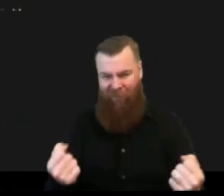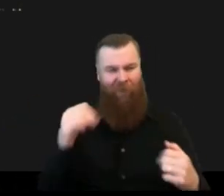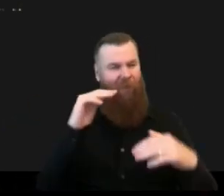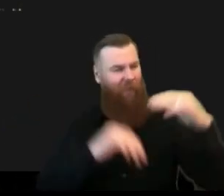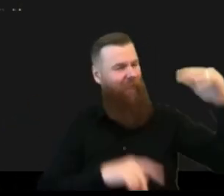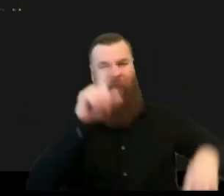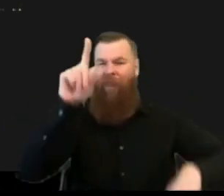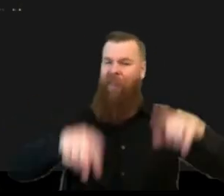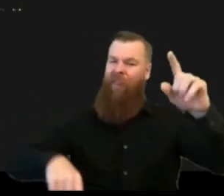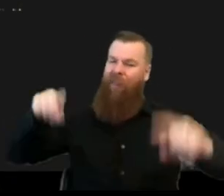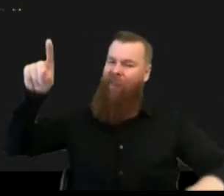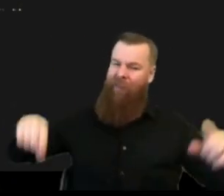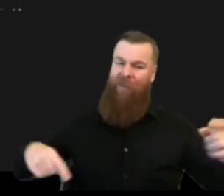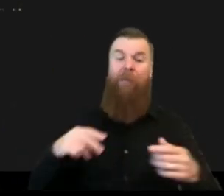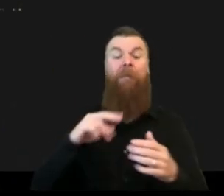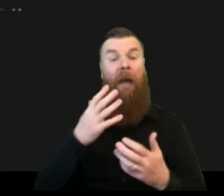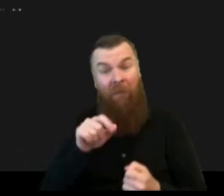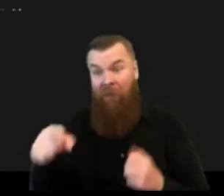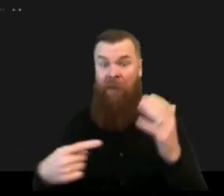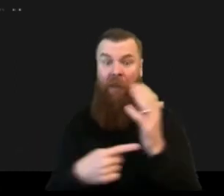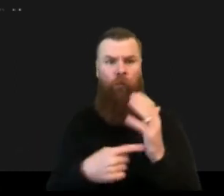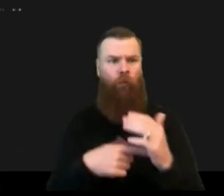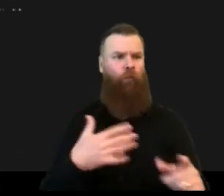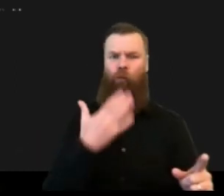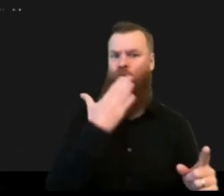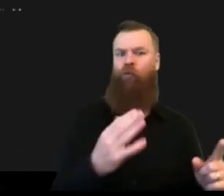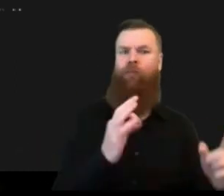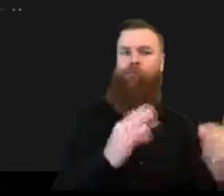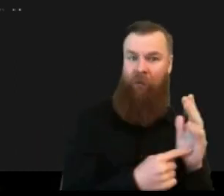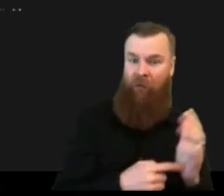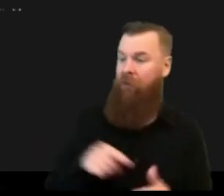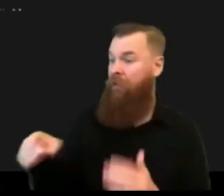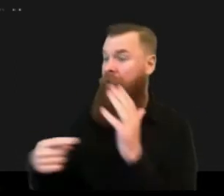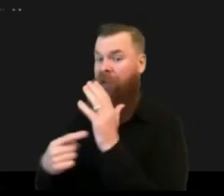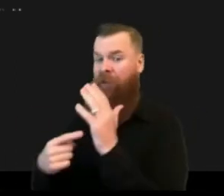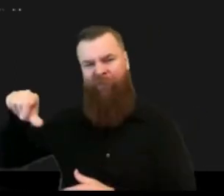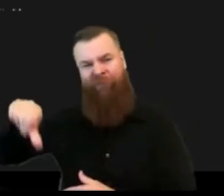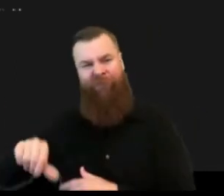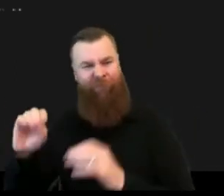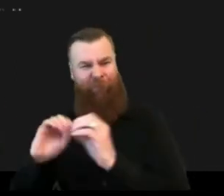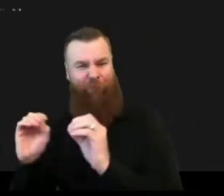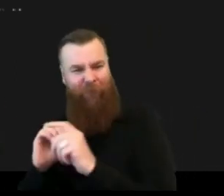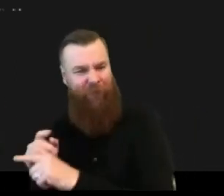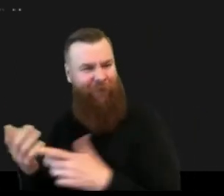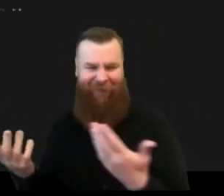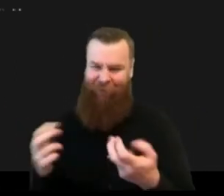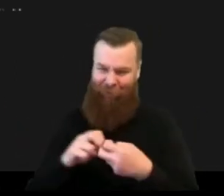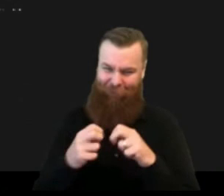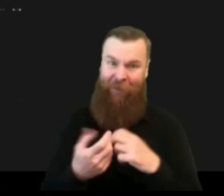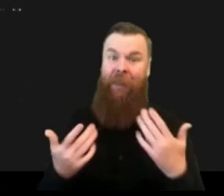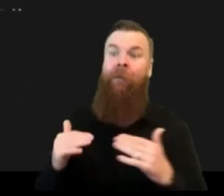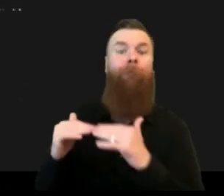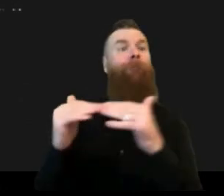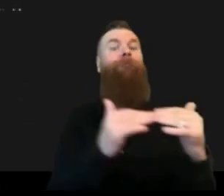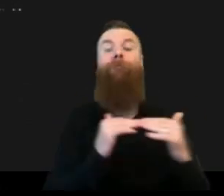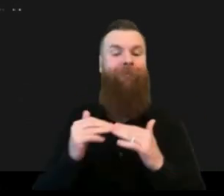well in in the region um so in other words it's not a homogeneous latin american caribbean region there's